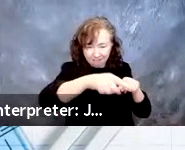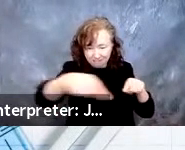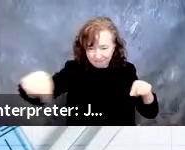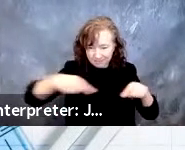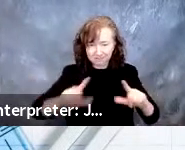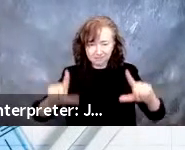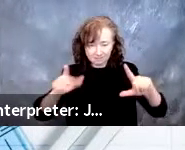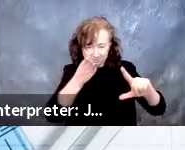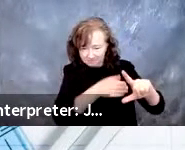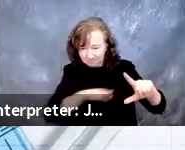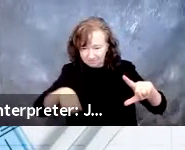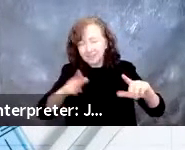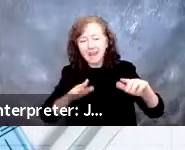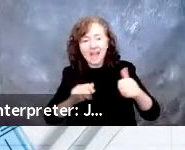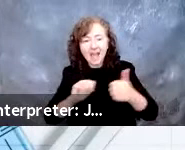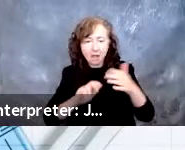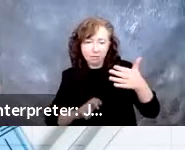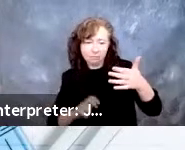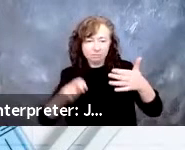Next, please.